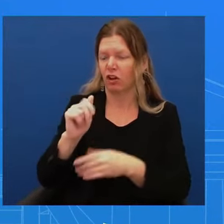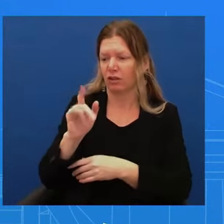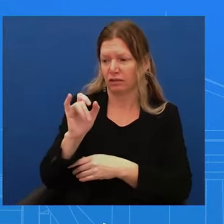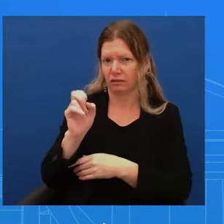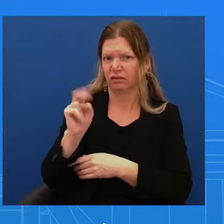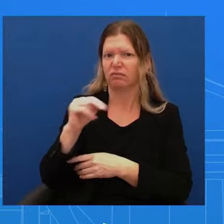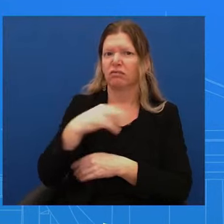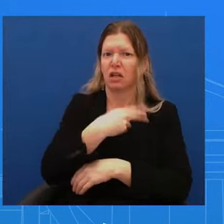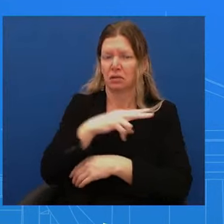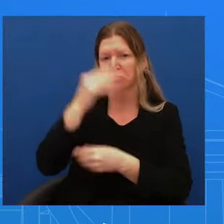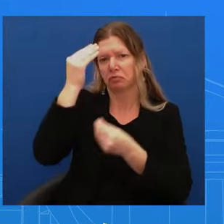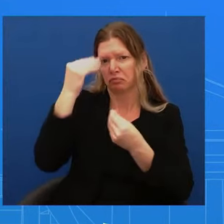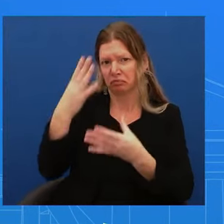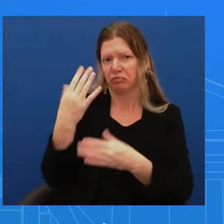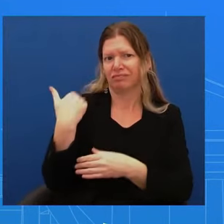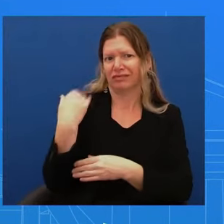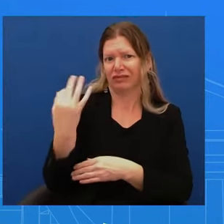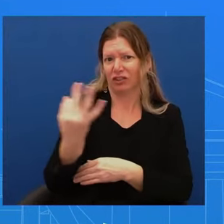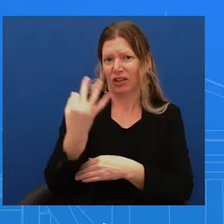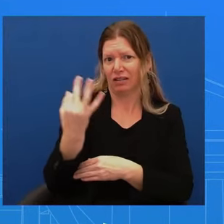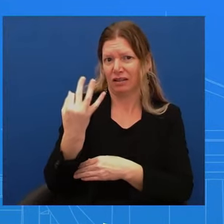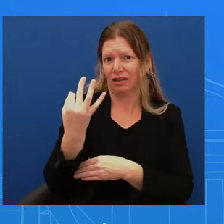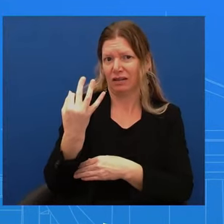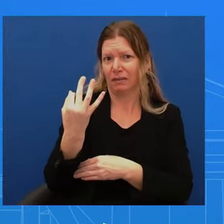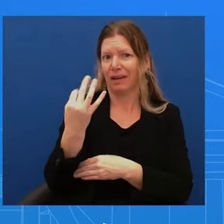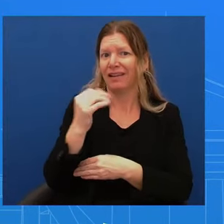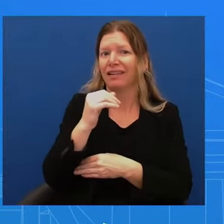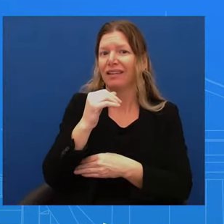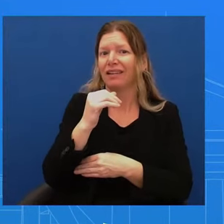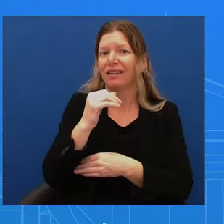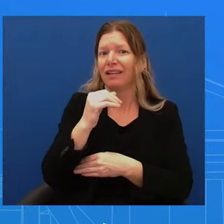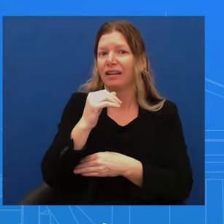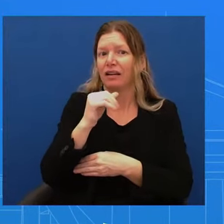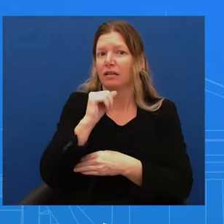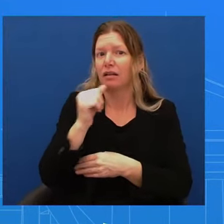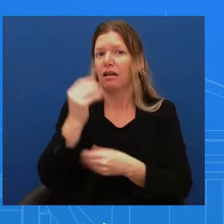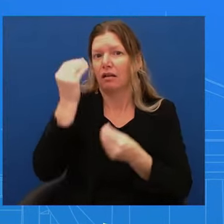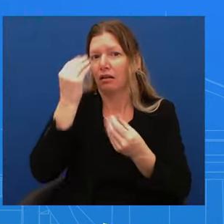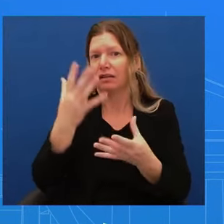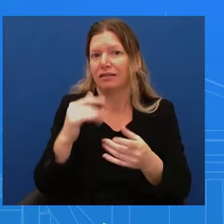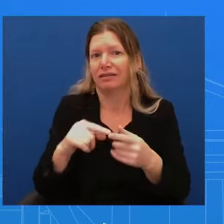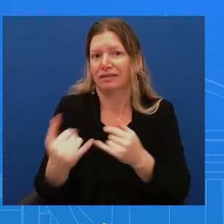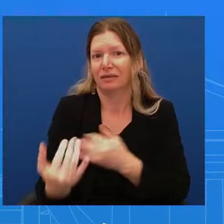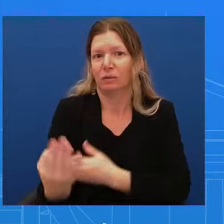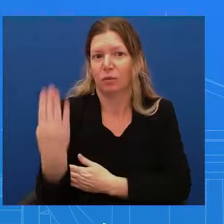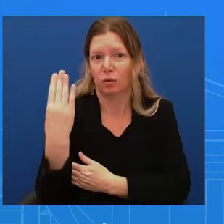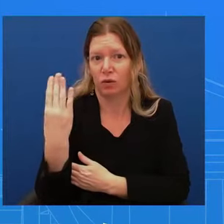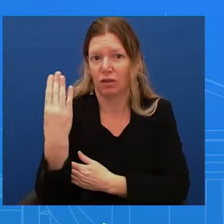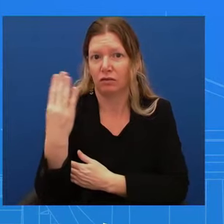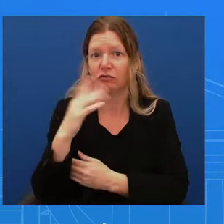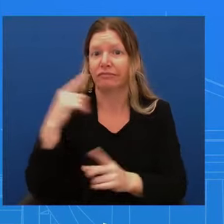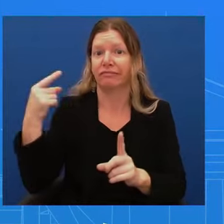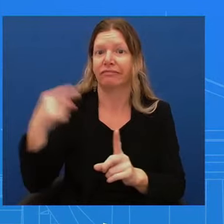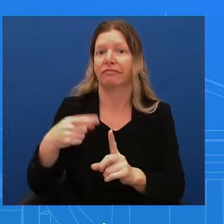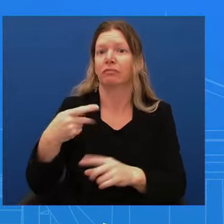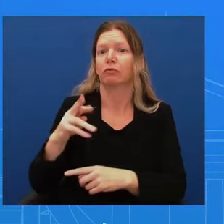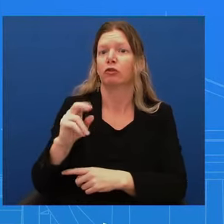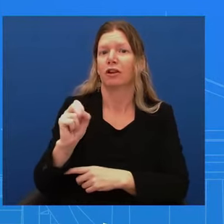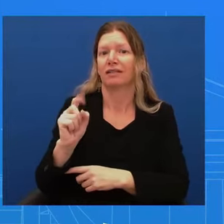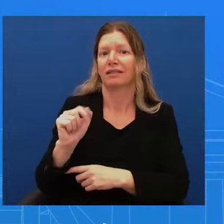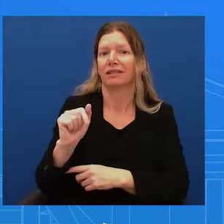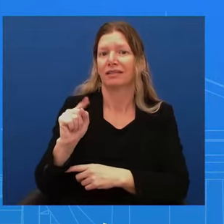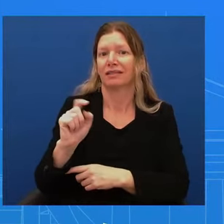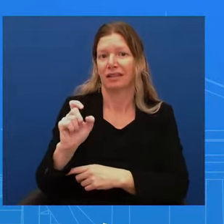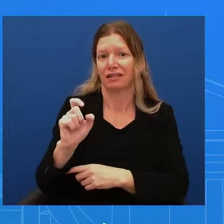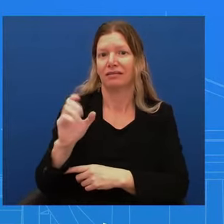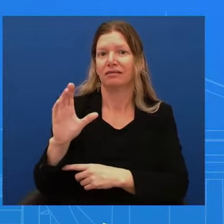the root cause of that hospitalization was prostate cancer. Is that because the White House knew and didn't inform the President,